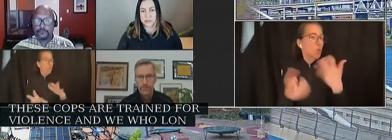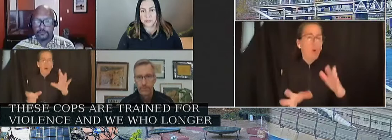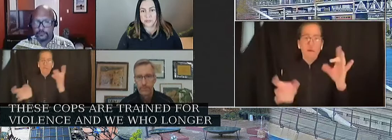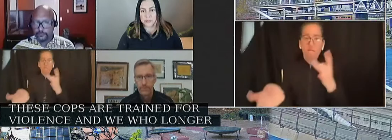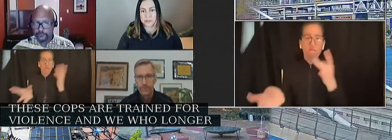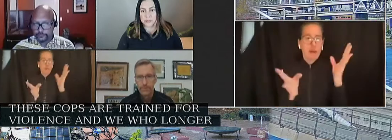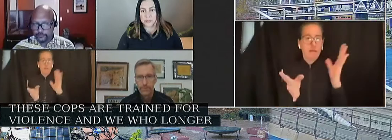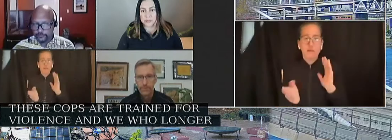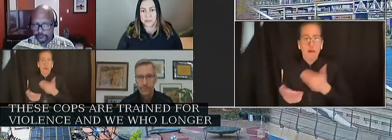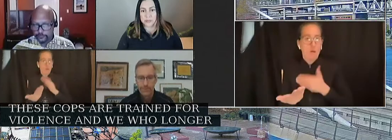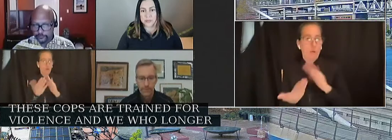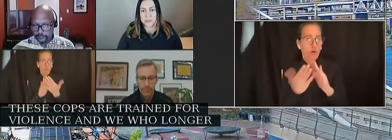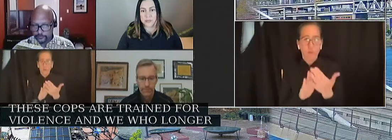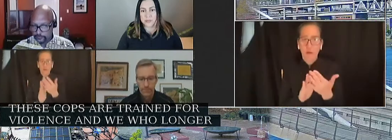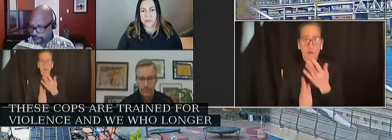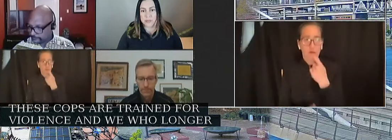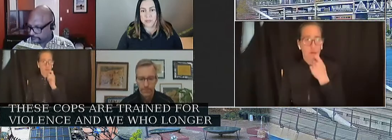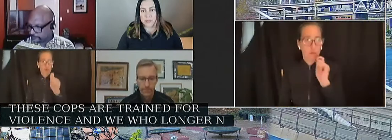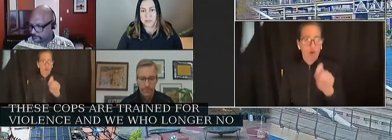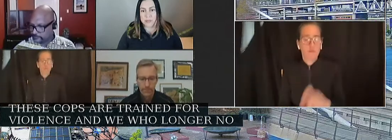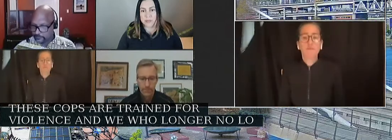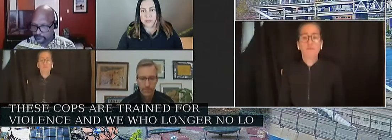Thank you. Next we have Jana.